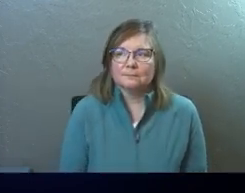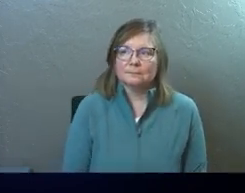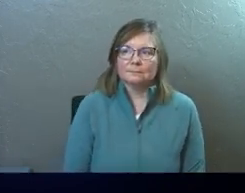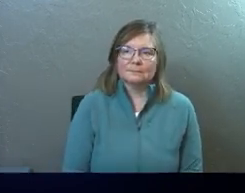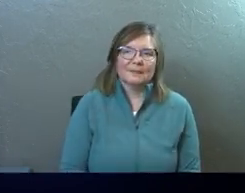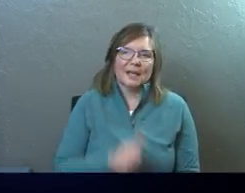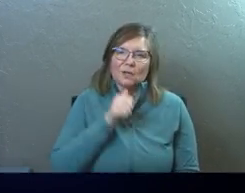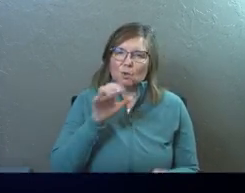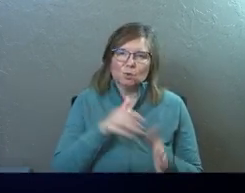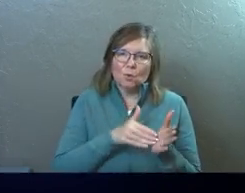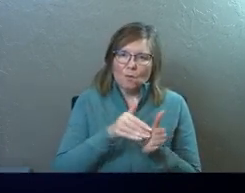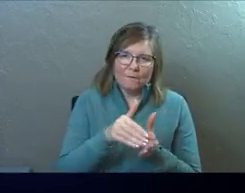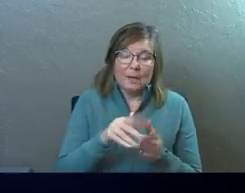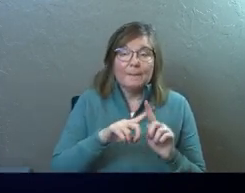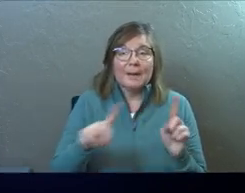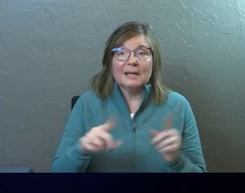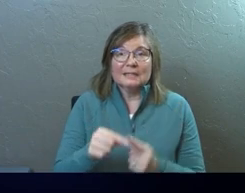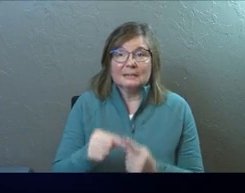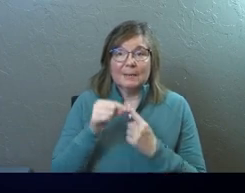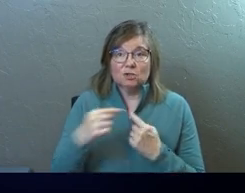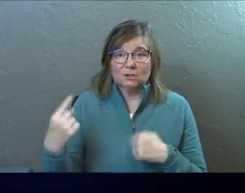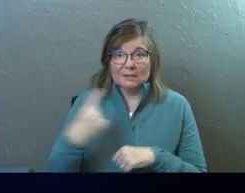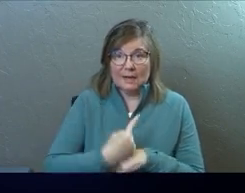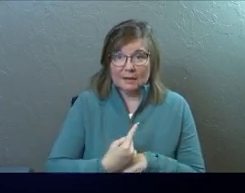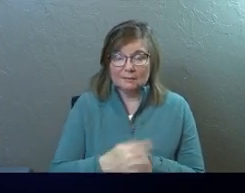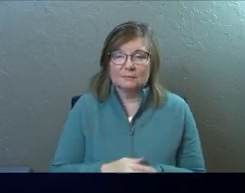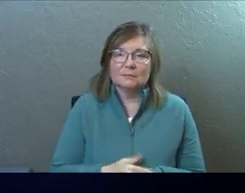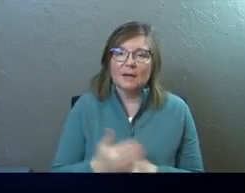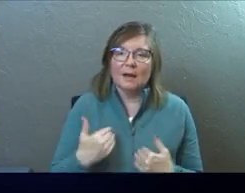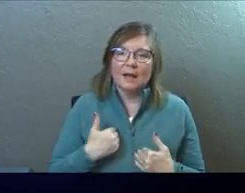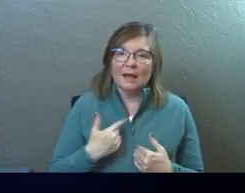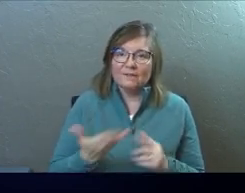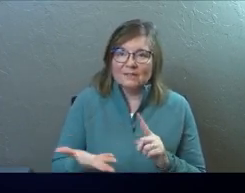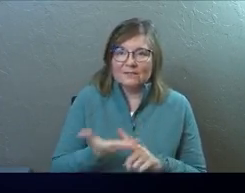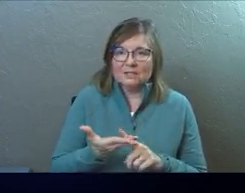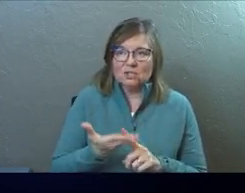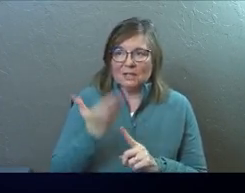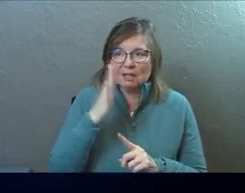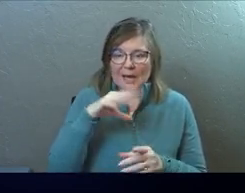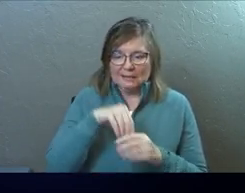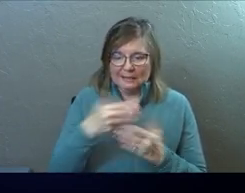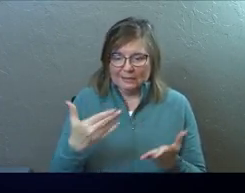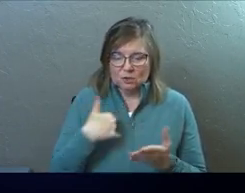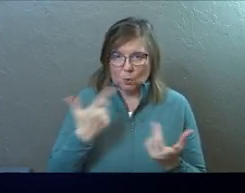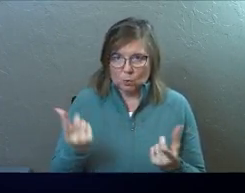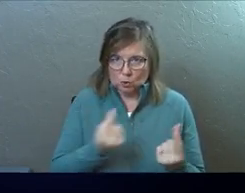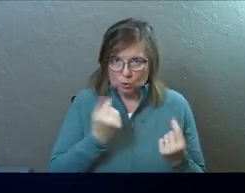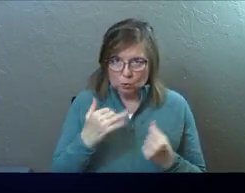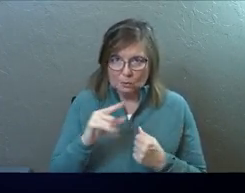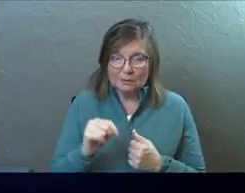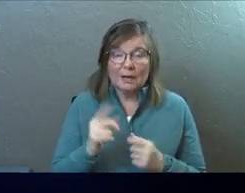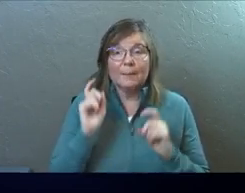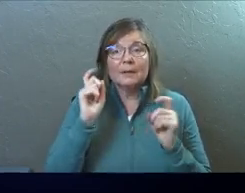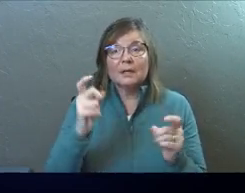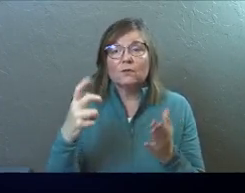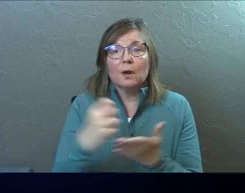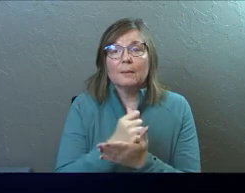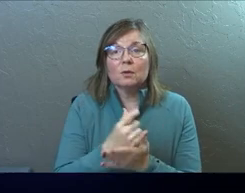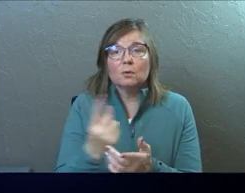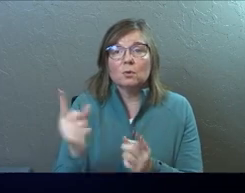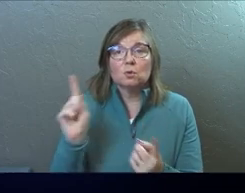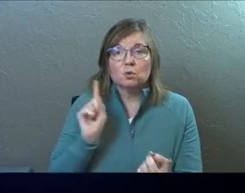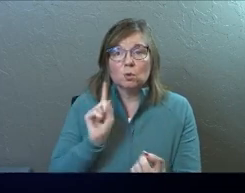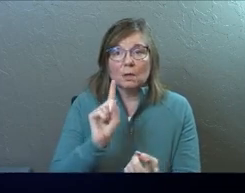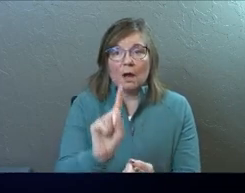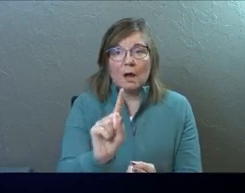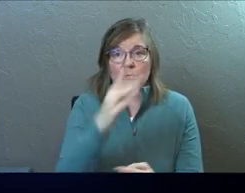We don't do this very often, but it's a special day and I've got a conviction that God is in this, so we're going to do it. But I'm going to give you an opportunity to